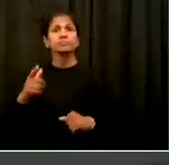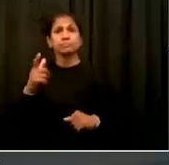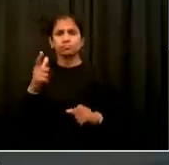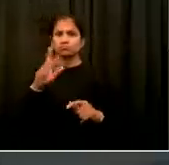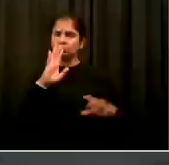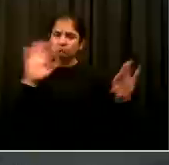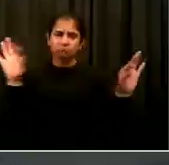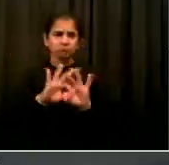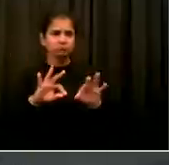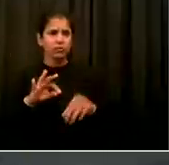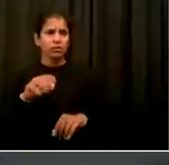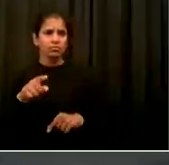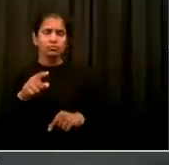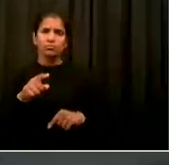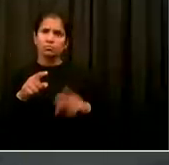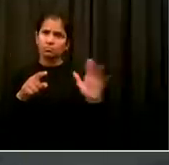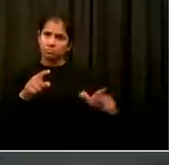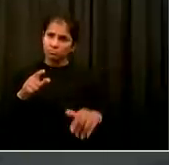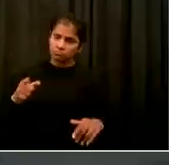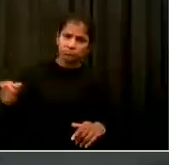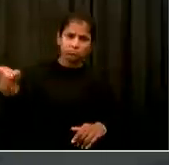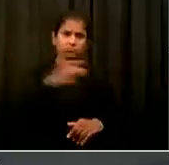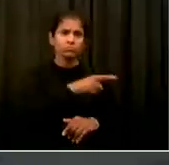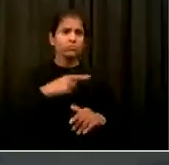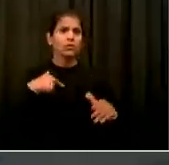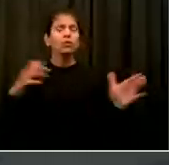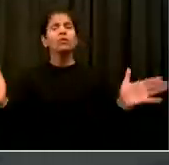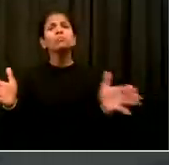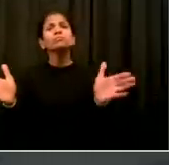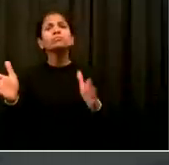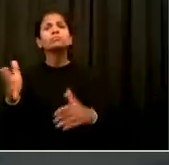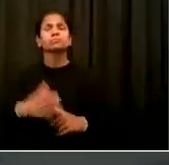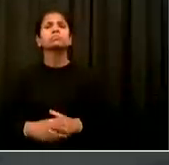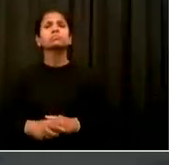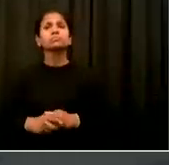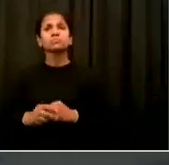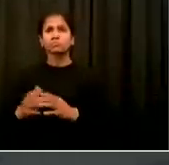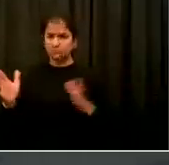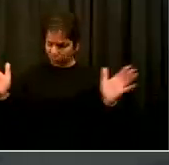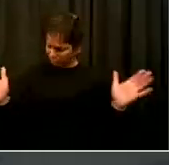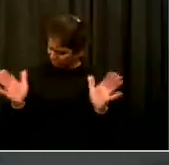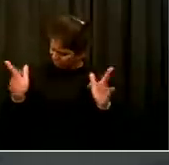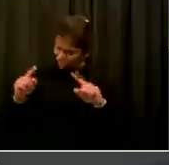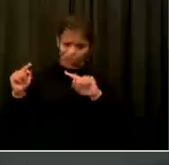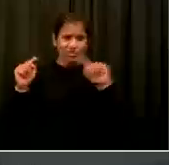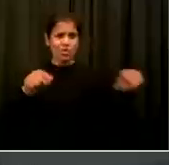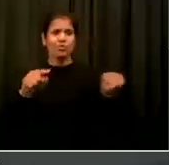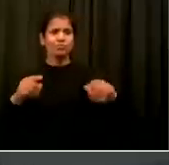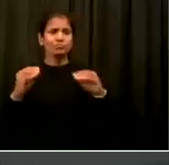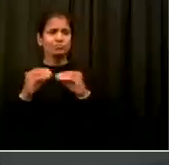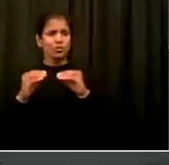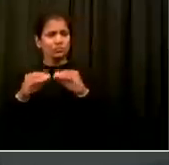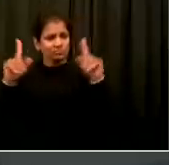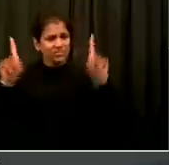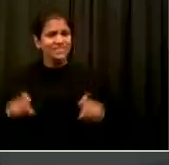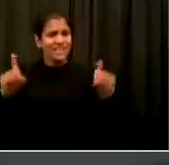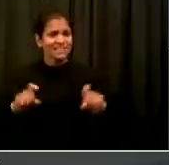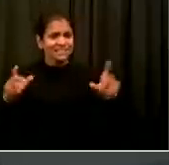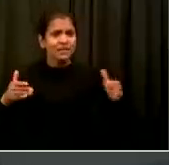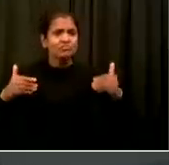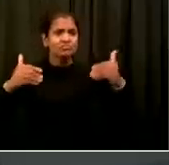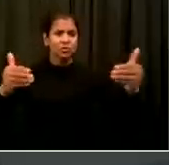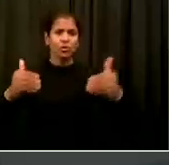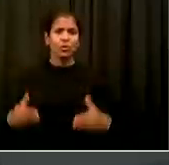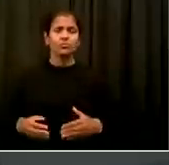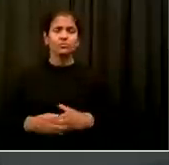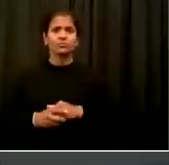categories of people that there's a particular urgent need to get tested, you need to do it right away. We need all the partners we can get to keep spreading that